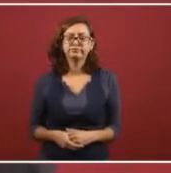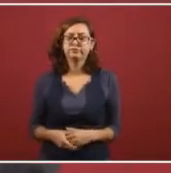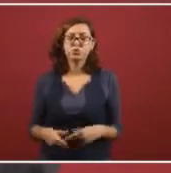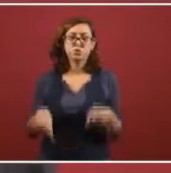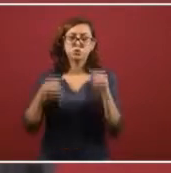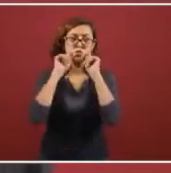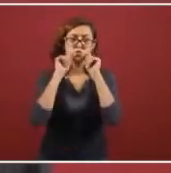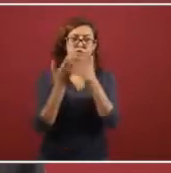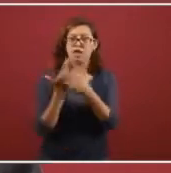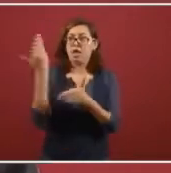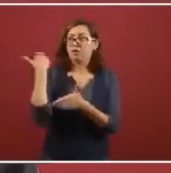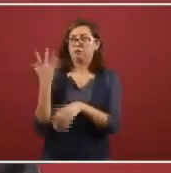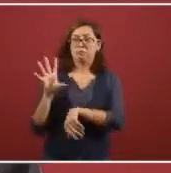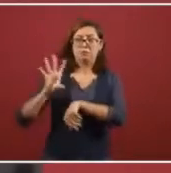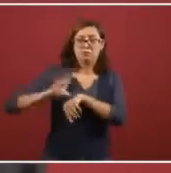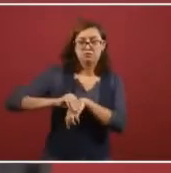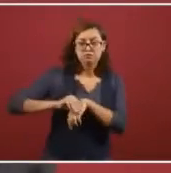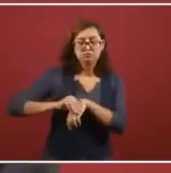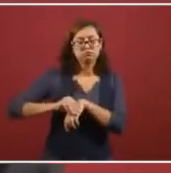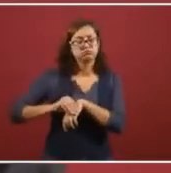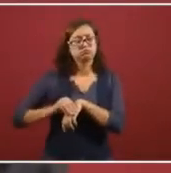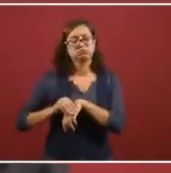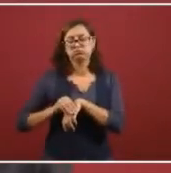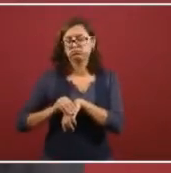Even after they've given the permission. Even